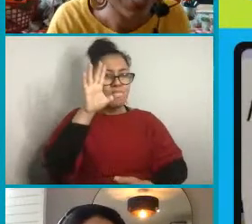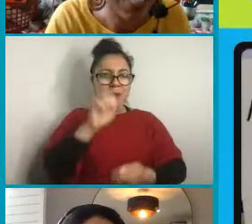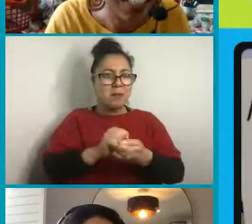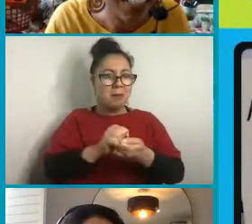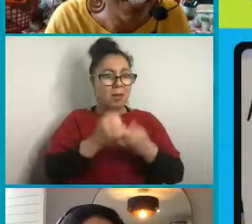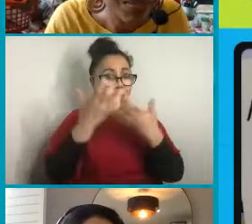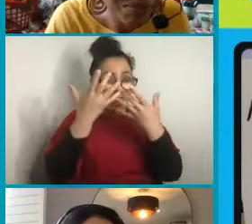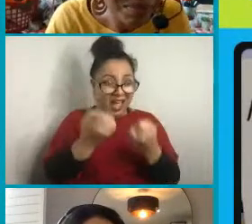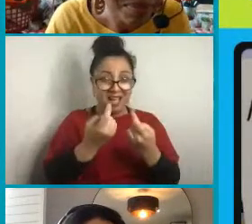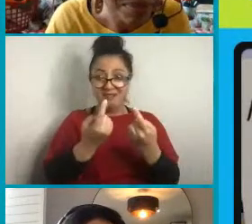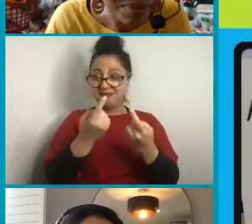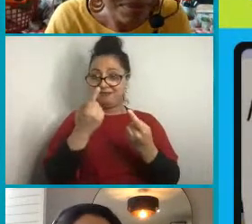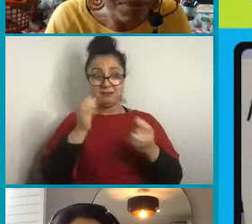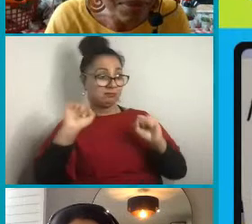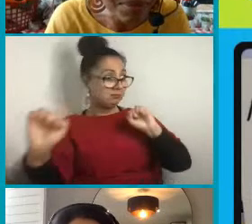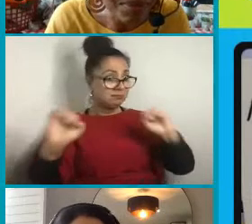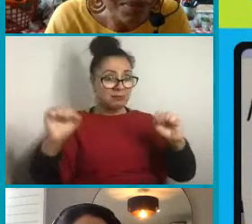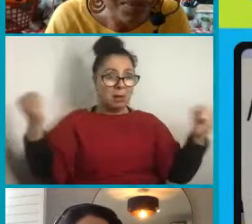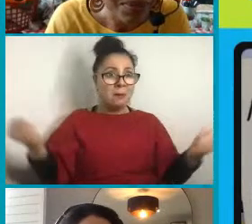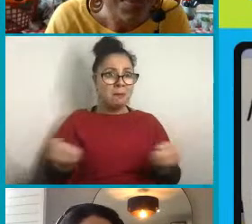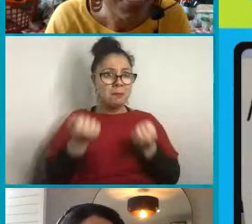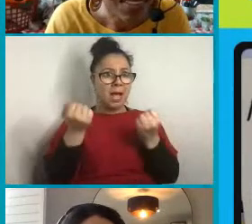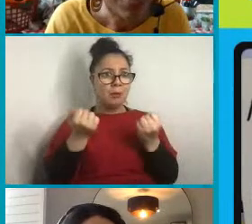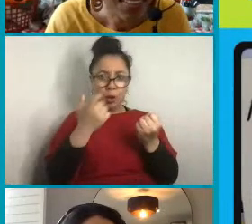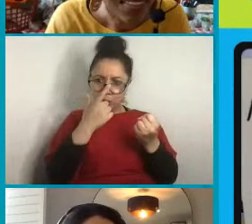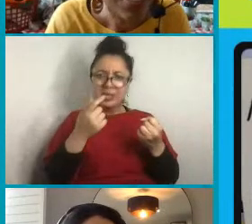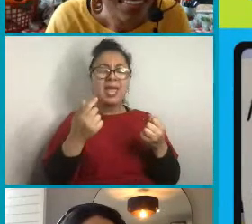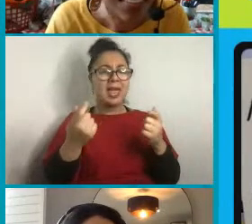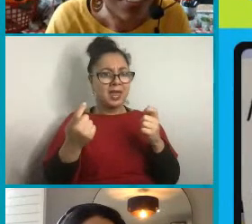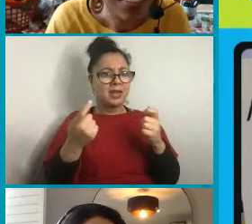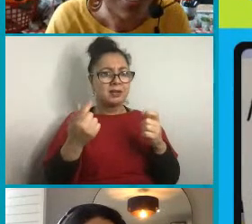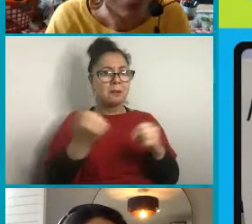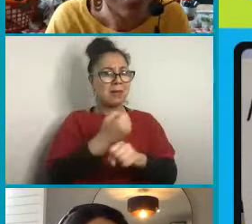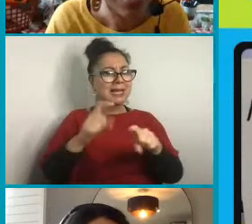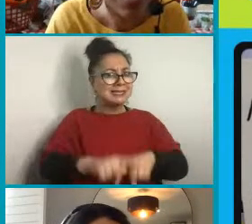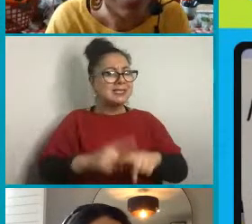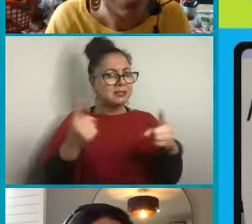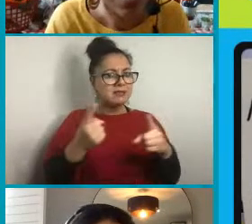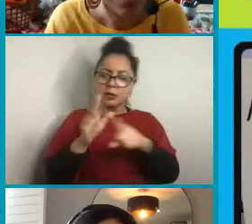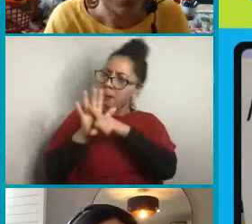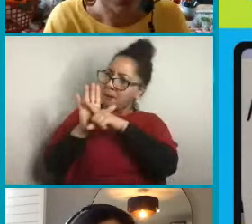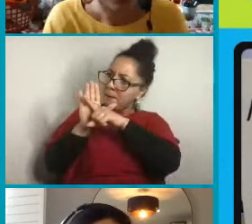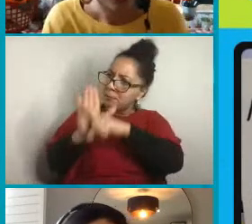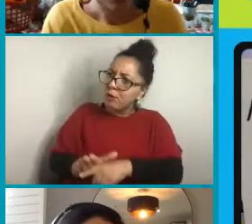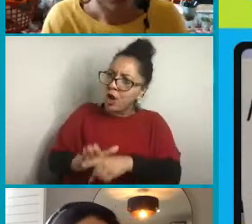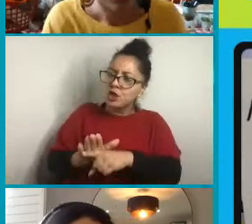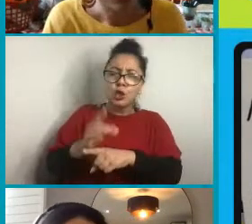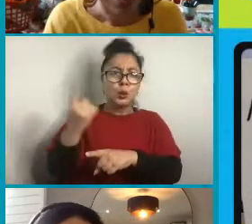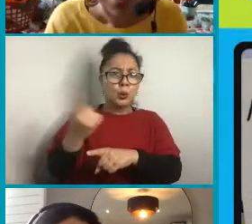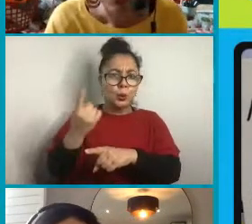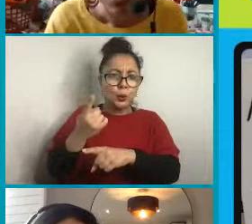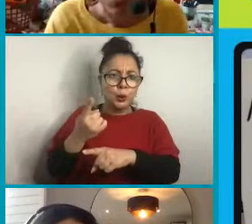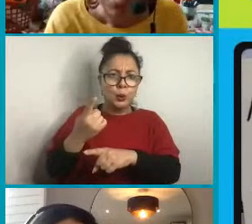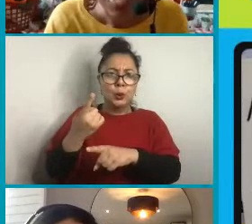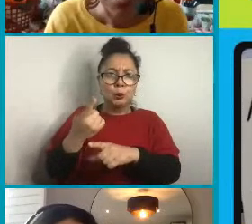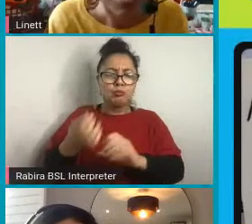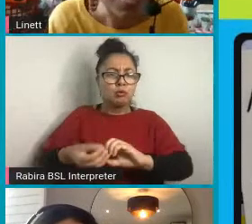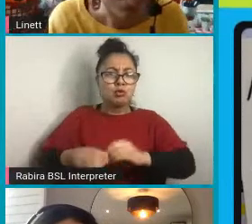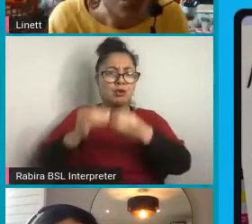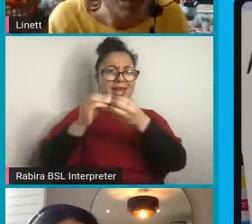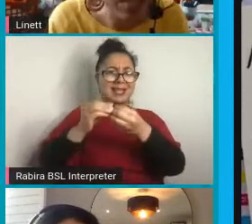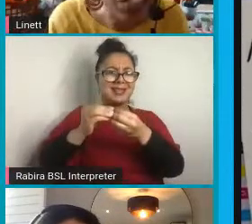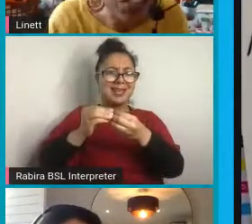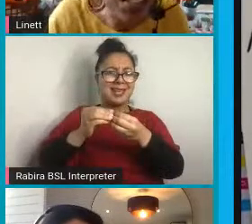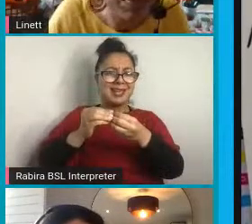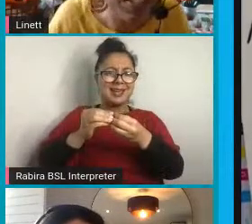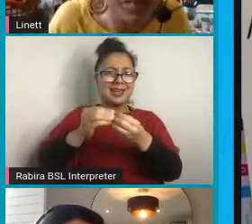and we all can make a difference or put pressure on policymakers to make a difference. And